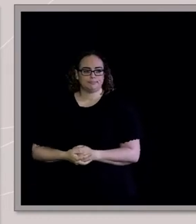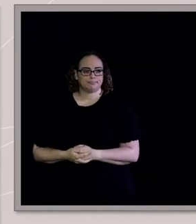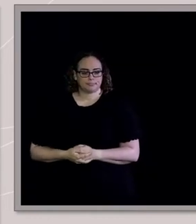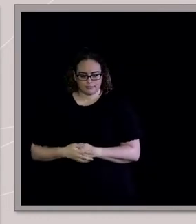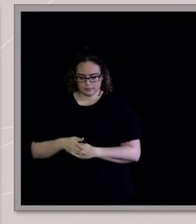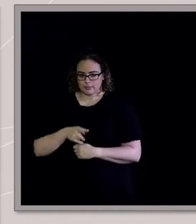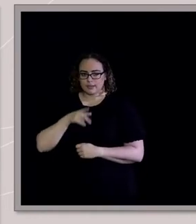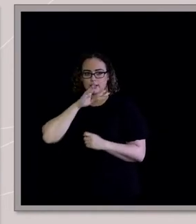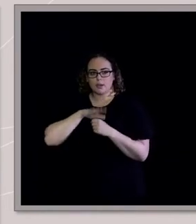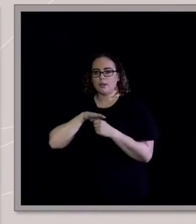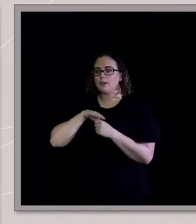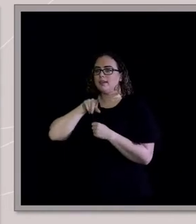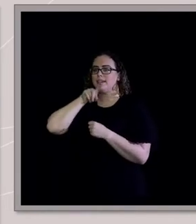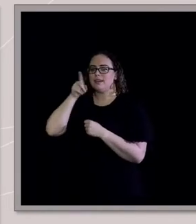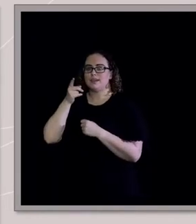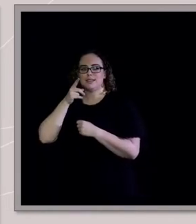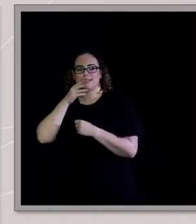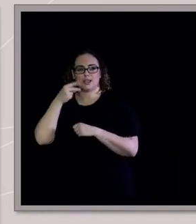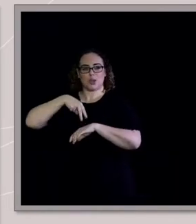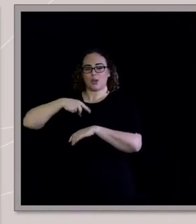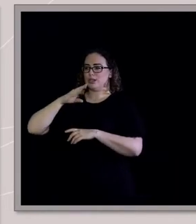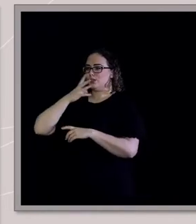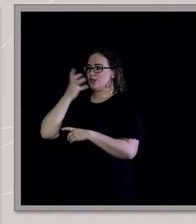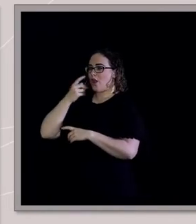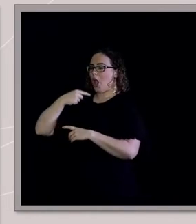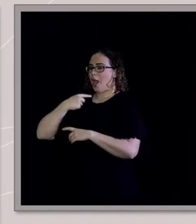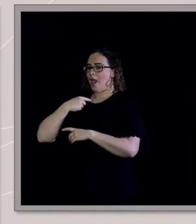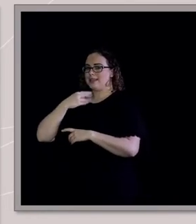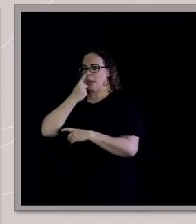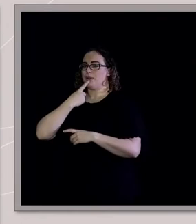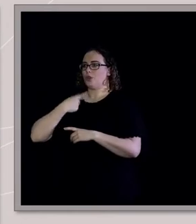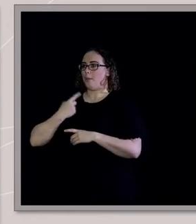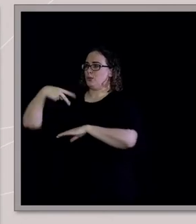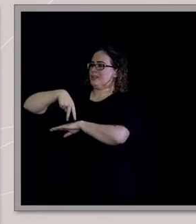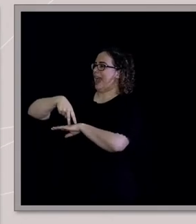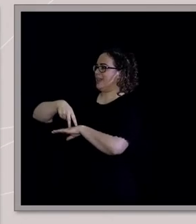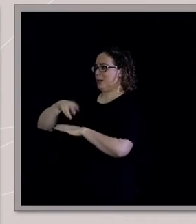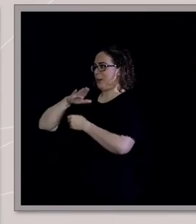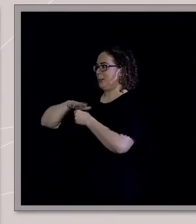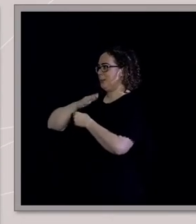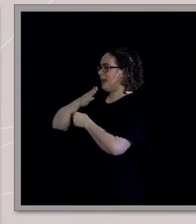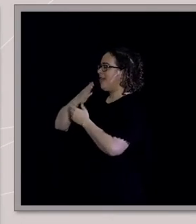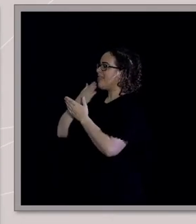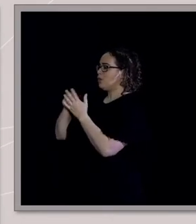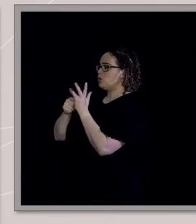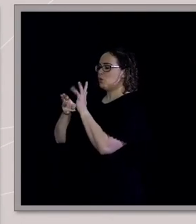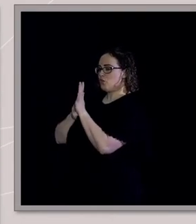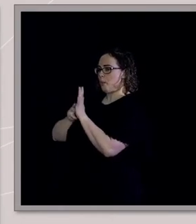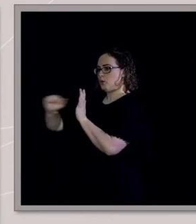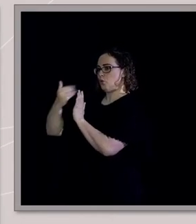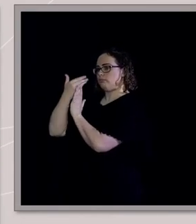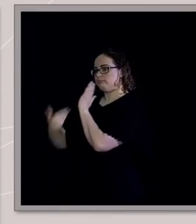Hello. Sorry, I've been told to stand. Oh, yeah. Thank you. Thank you so much, Tom, for your story.